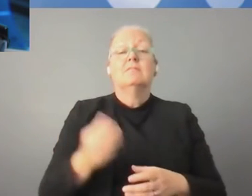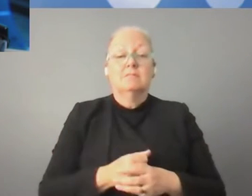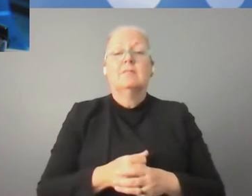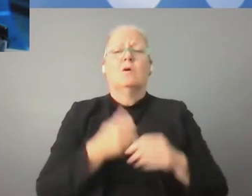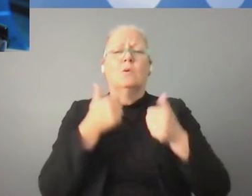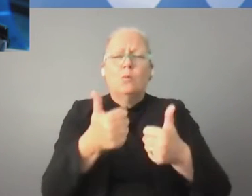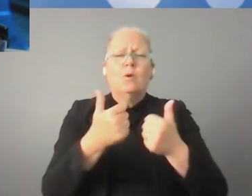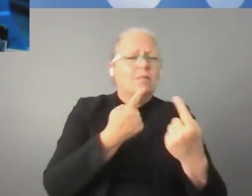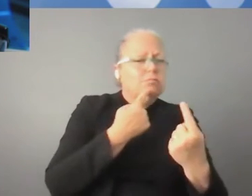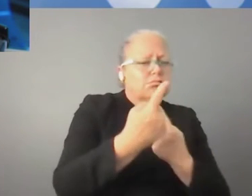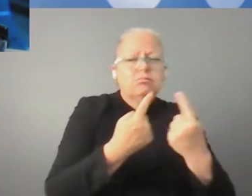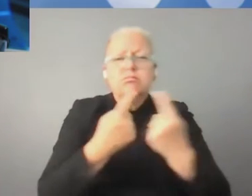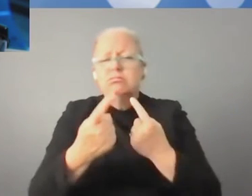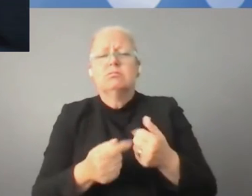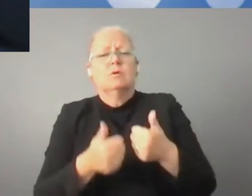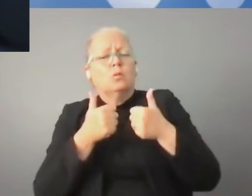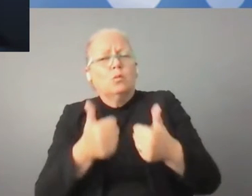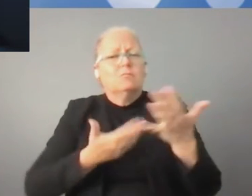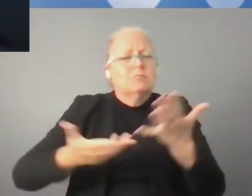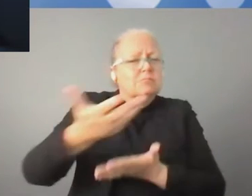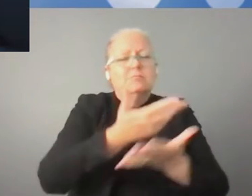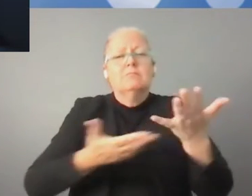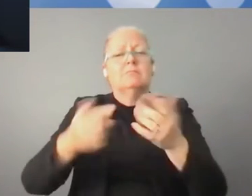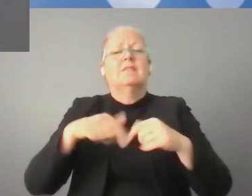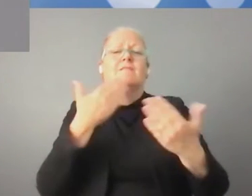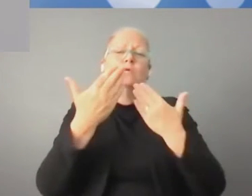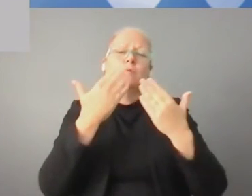fruitful discussion at the forum. Thank you.